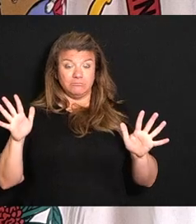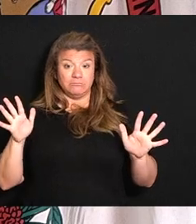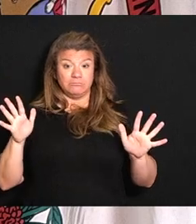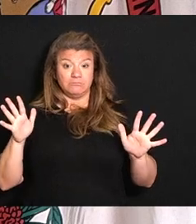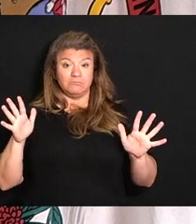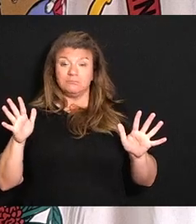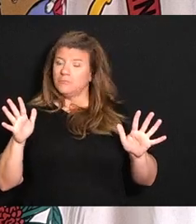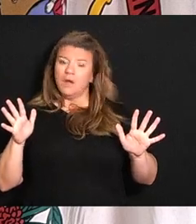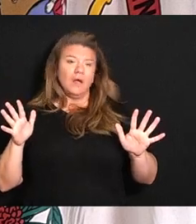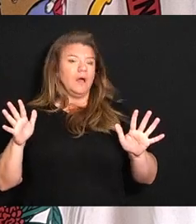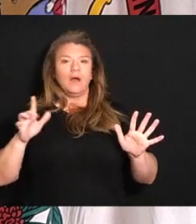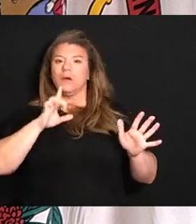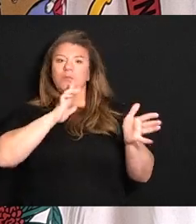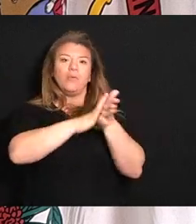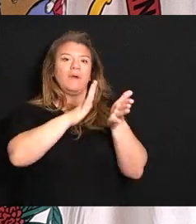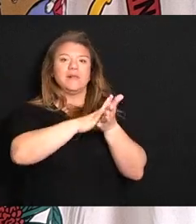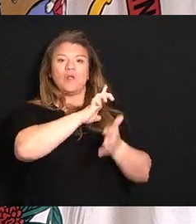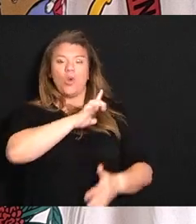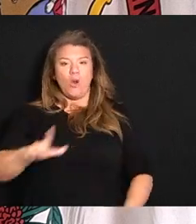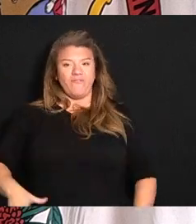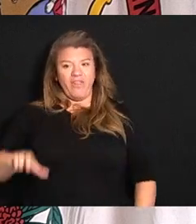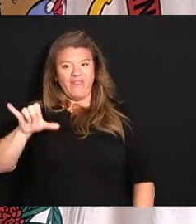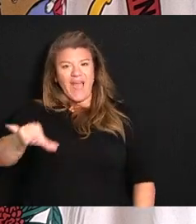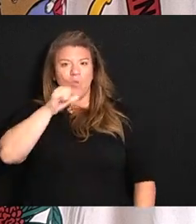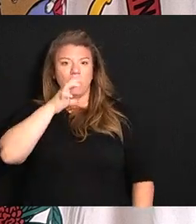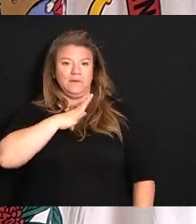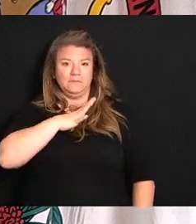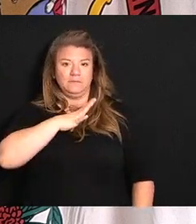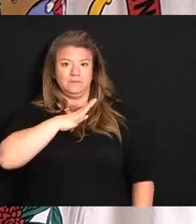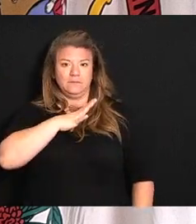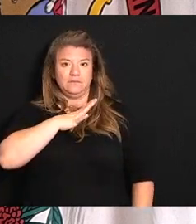Praise the Lord for her in every way.